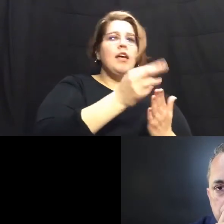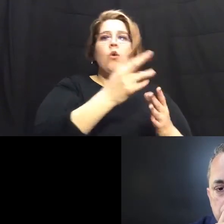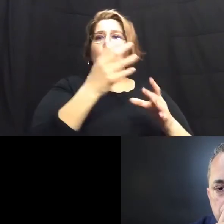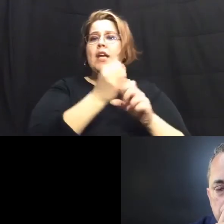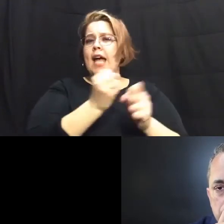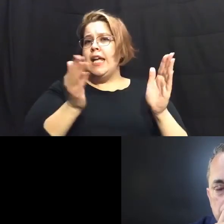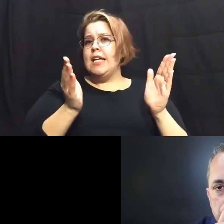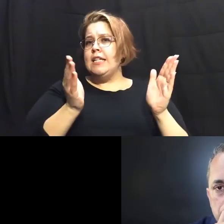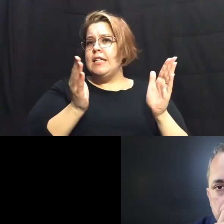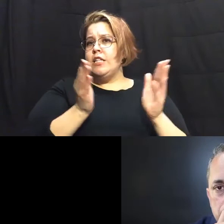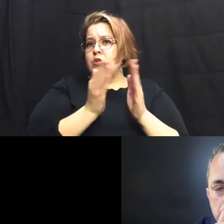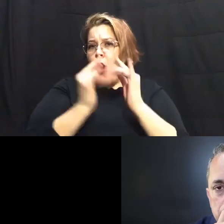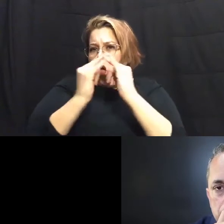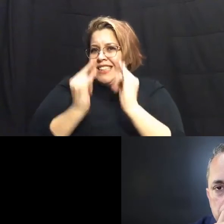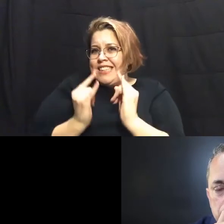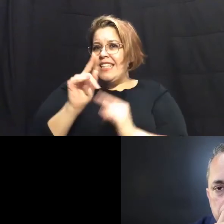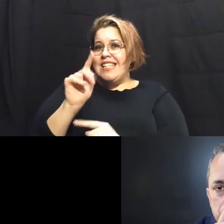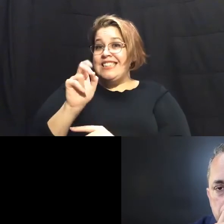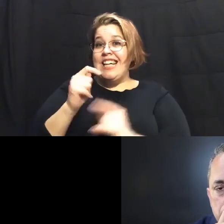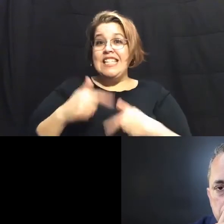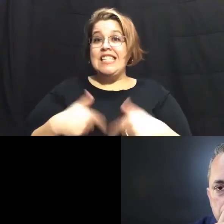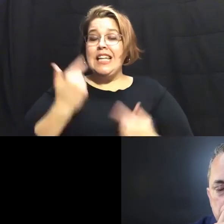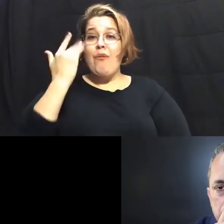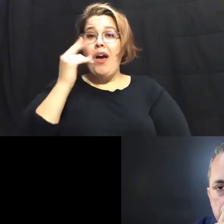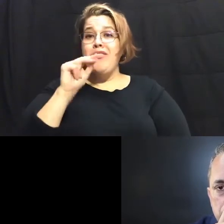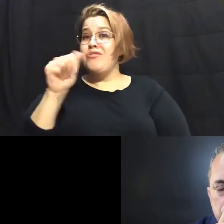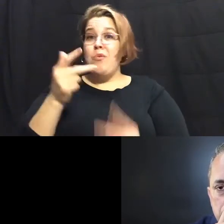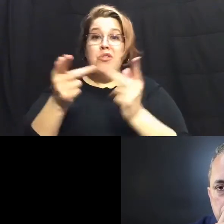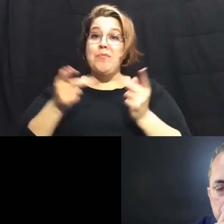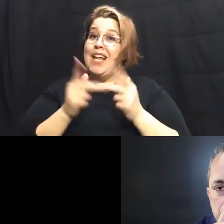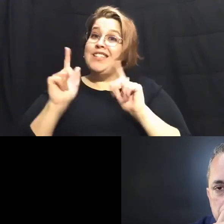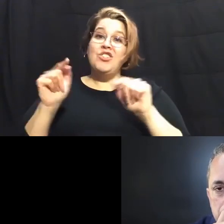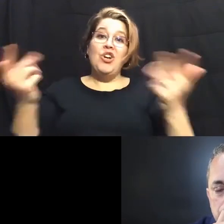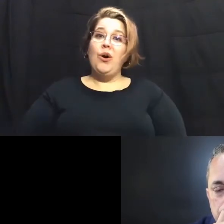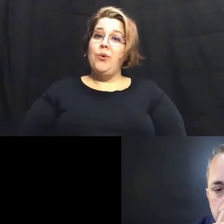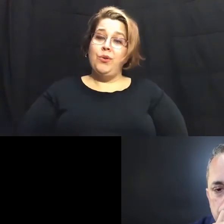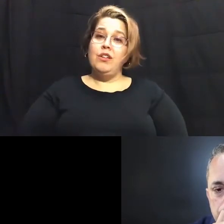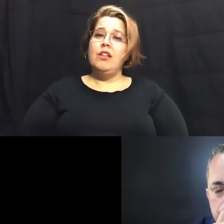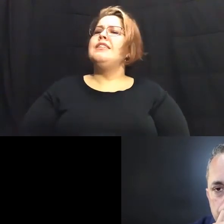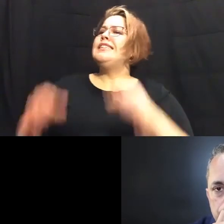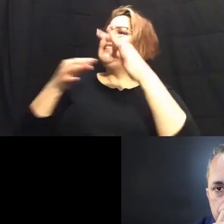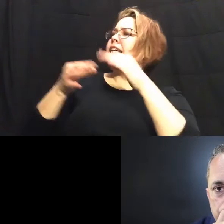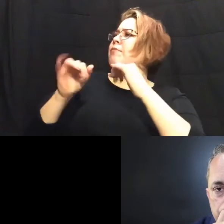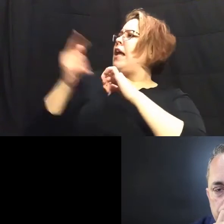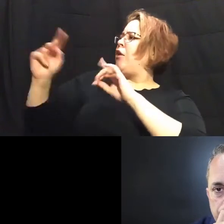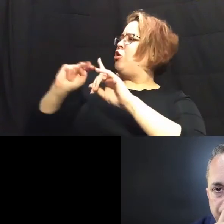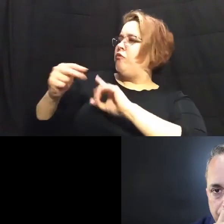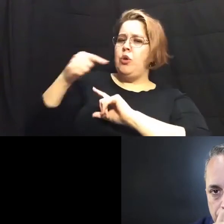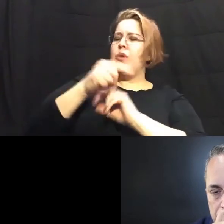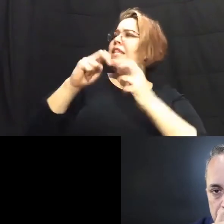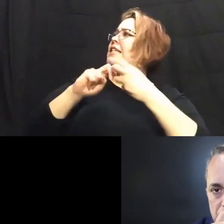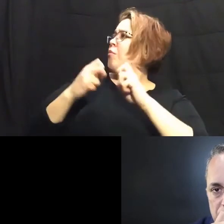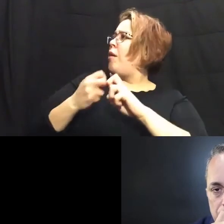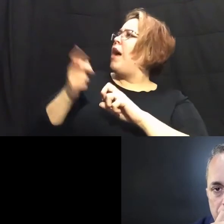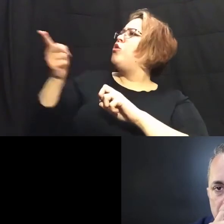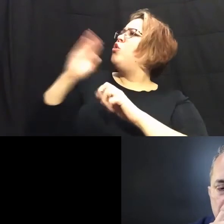to live in because there are no other places to go um explain how you view this problem and how you